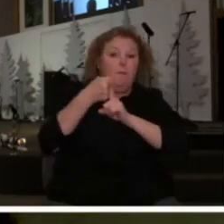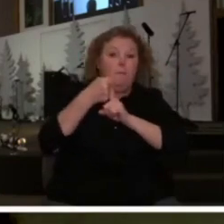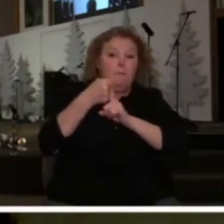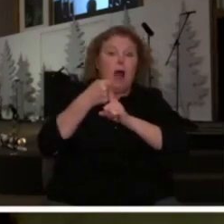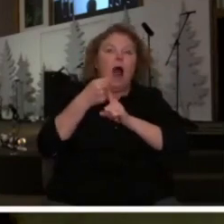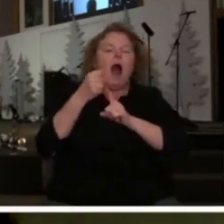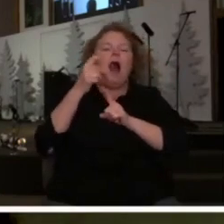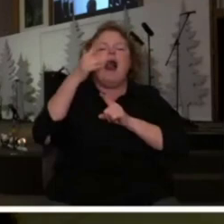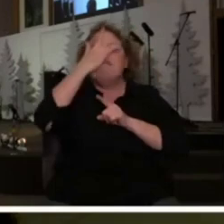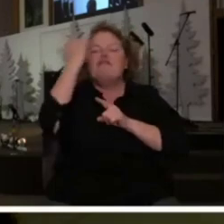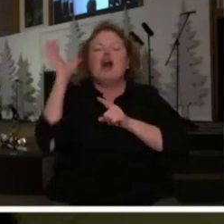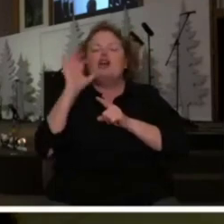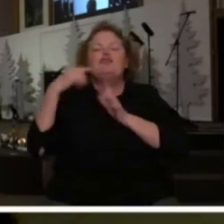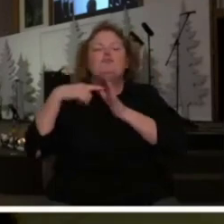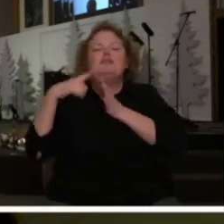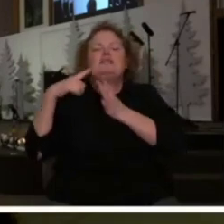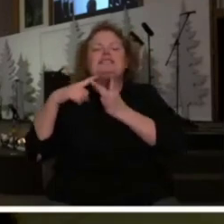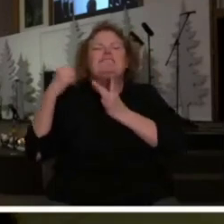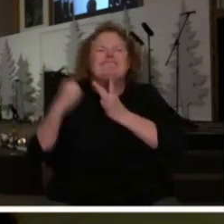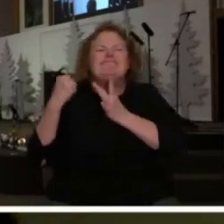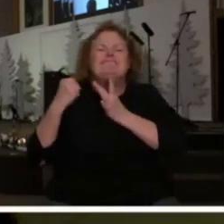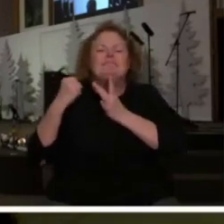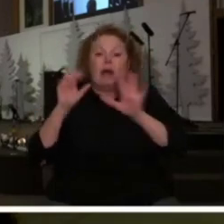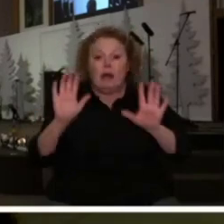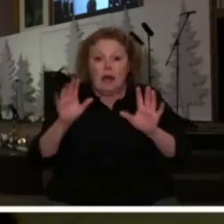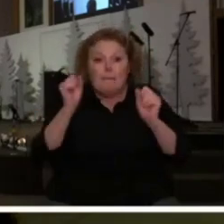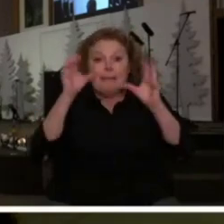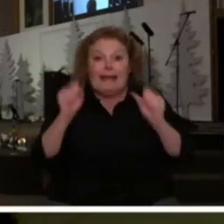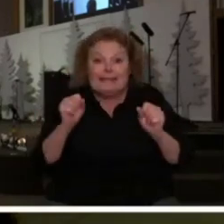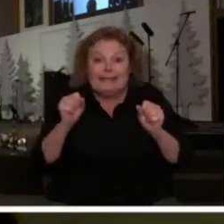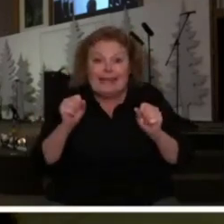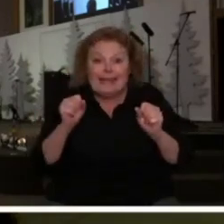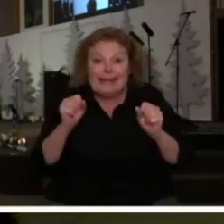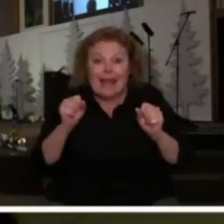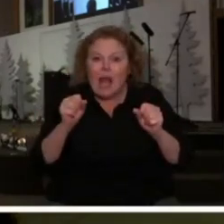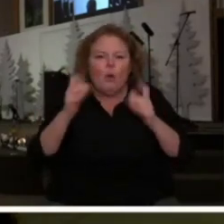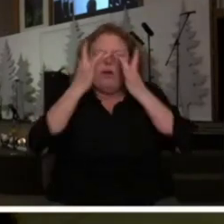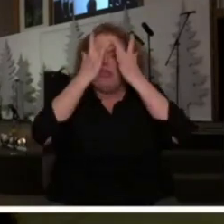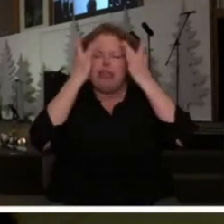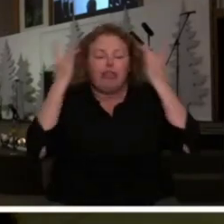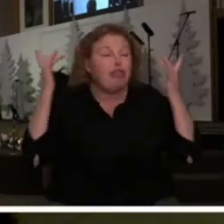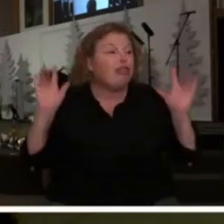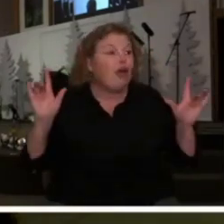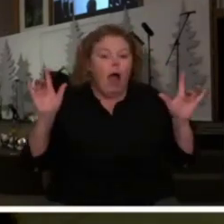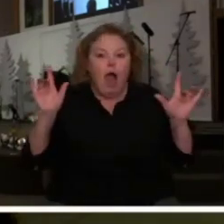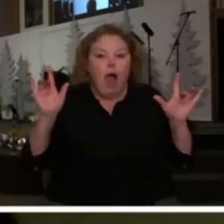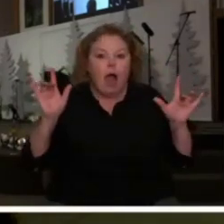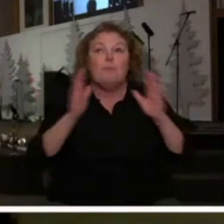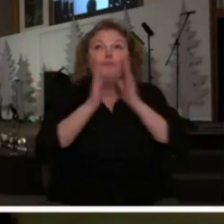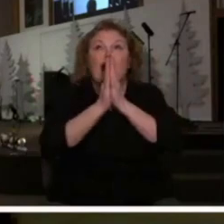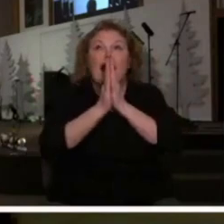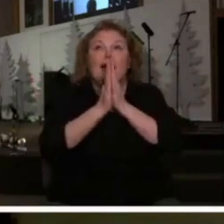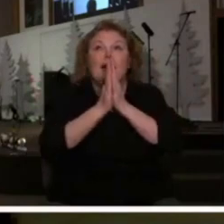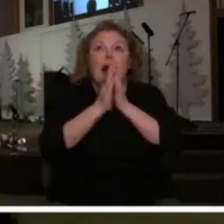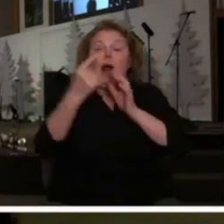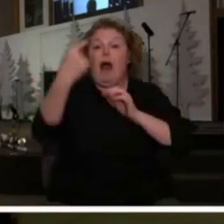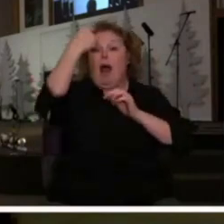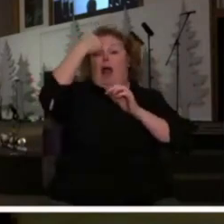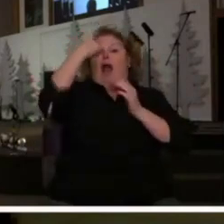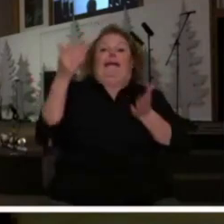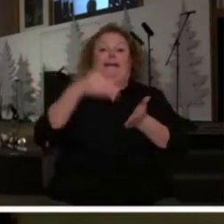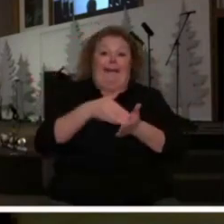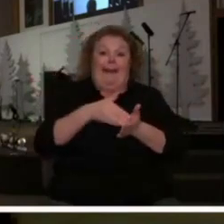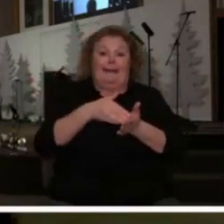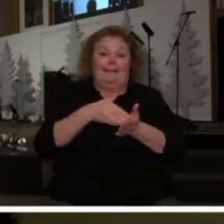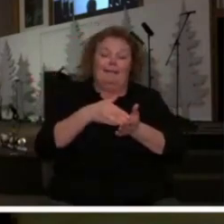to-do list that you had forgotten. It's amazing how memories return when we want to pray and things that we have forgotten